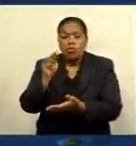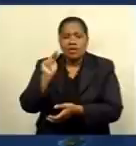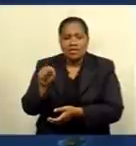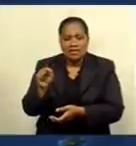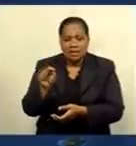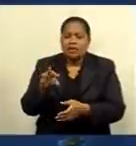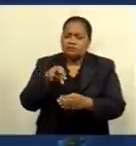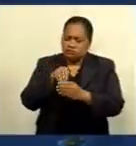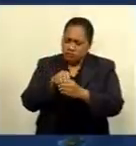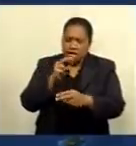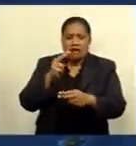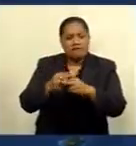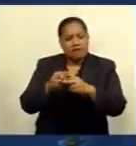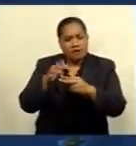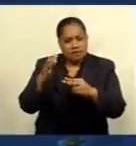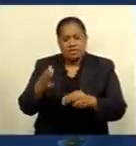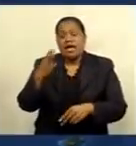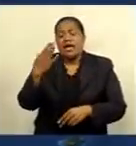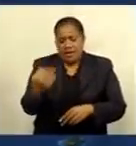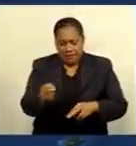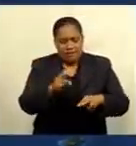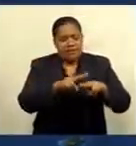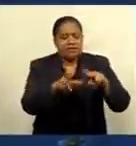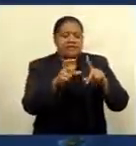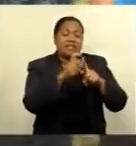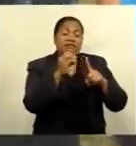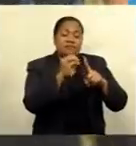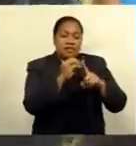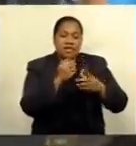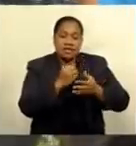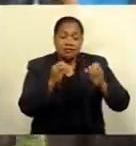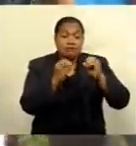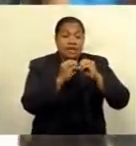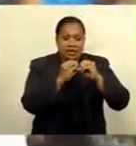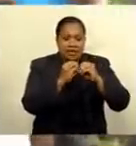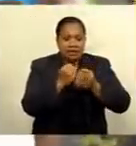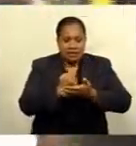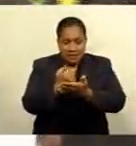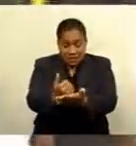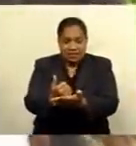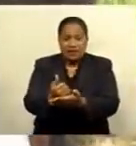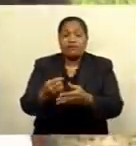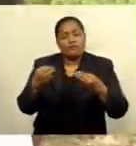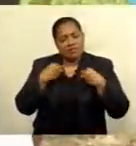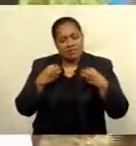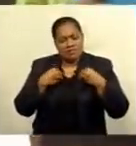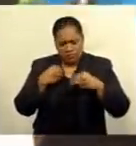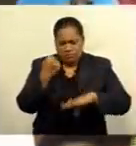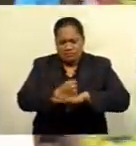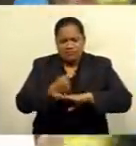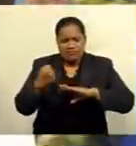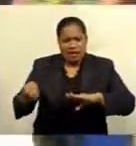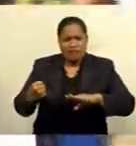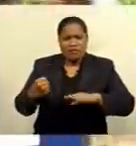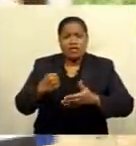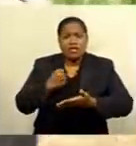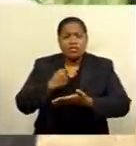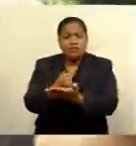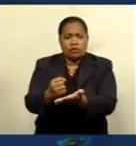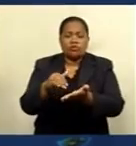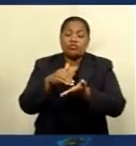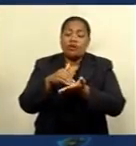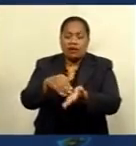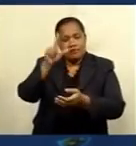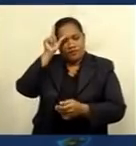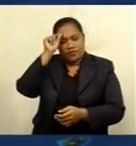farmers. We have the FDB assistance for businesses. It's all part of the government's support to help Fijians. So,